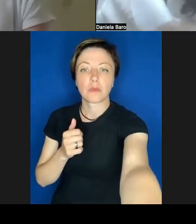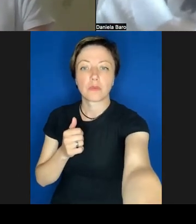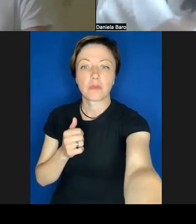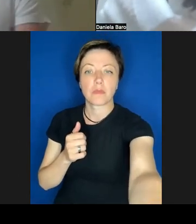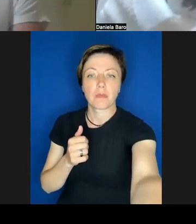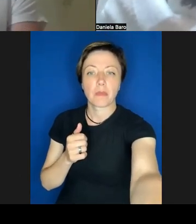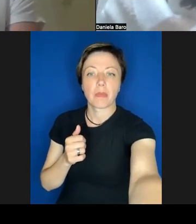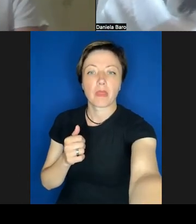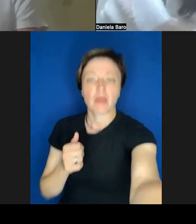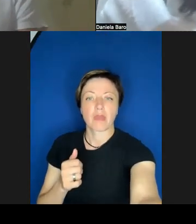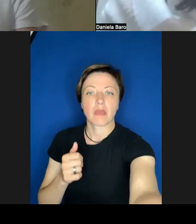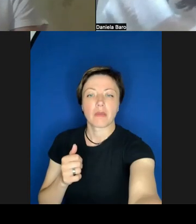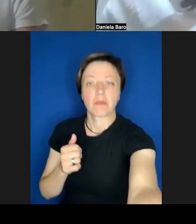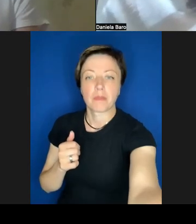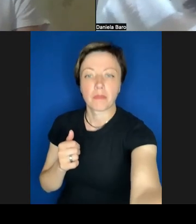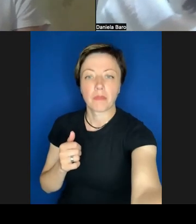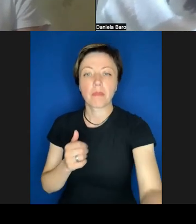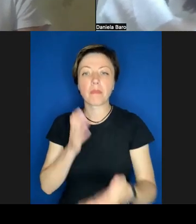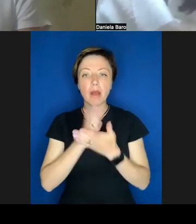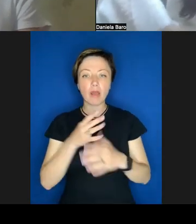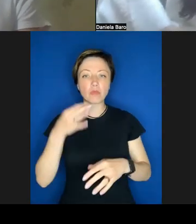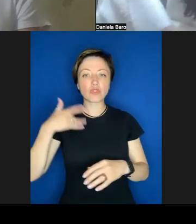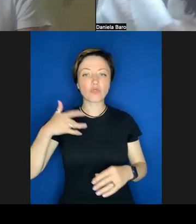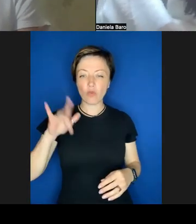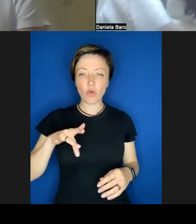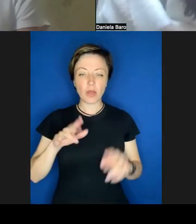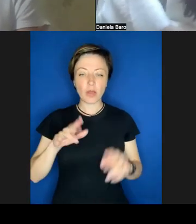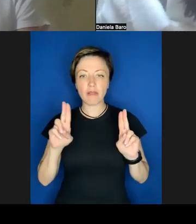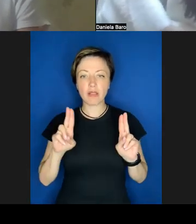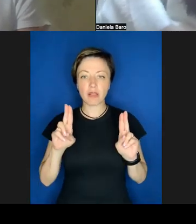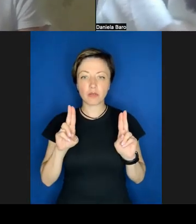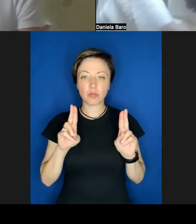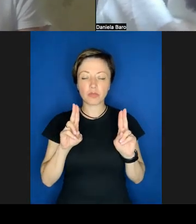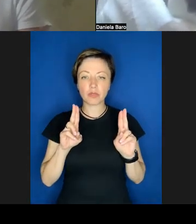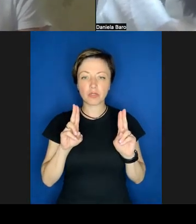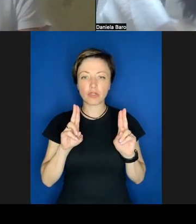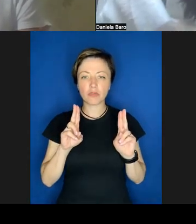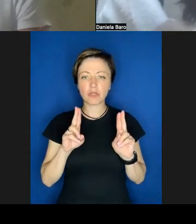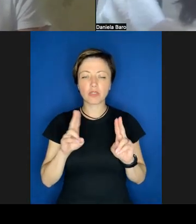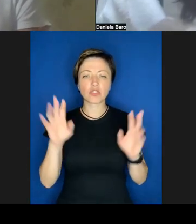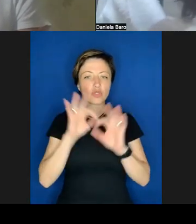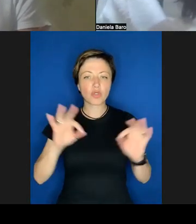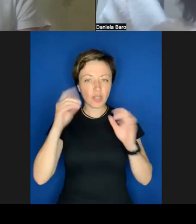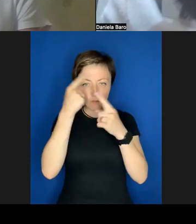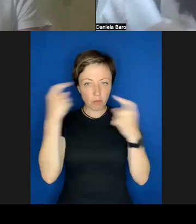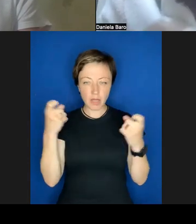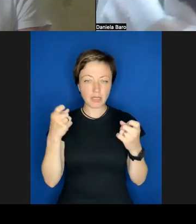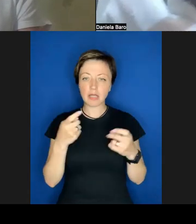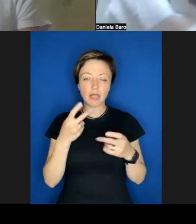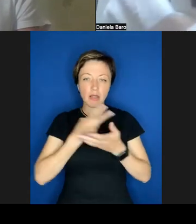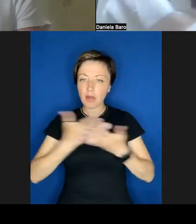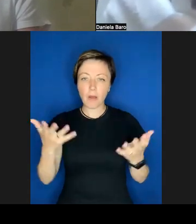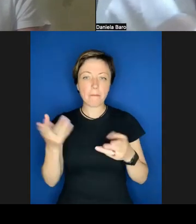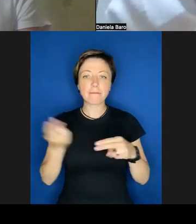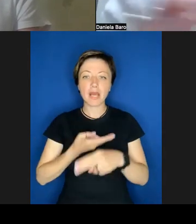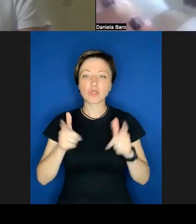no information is published without the consent of the informants, of the victims, witnesses or the sources.